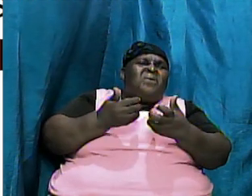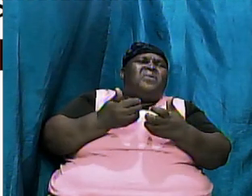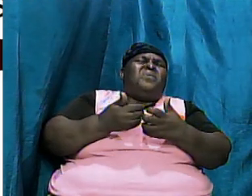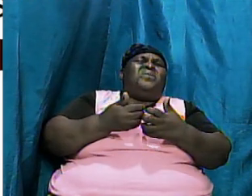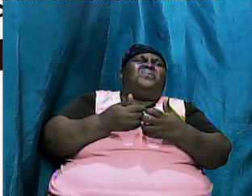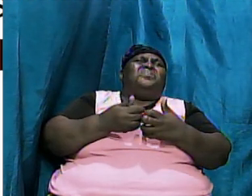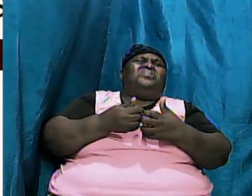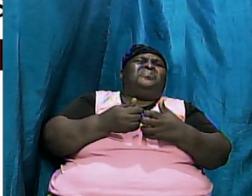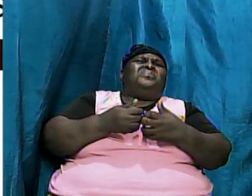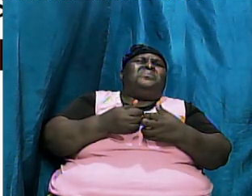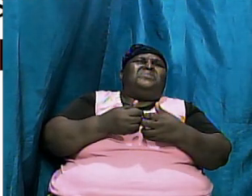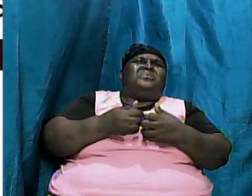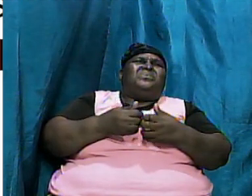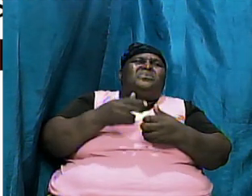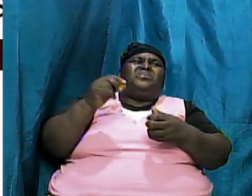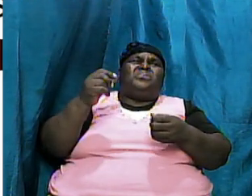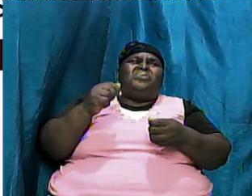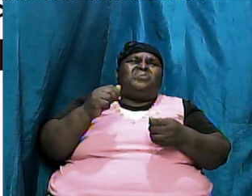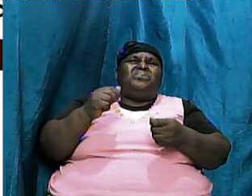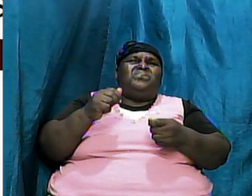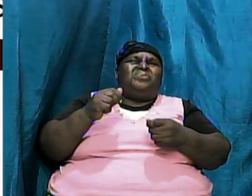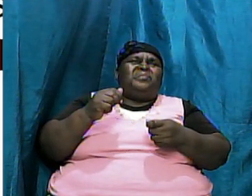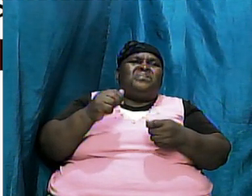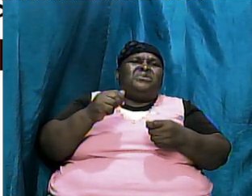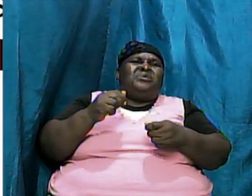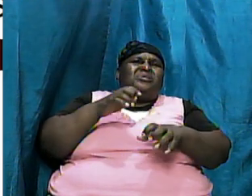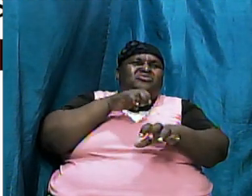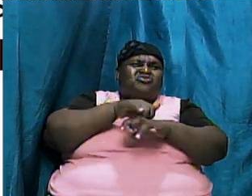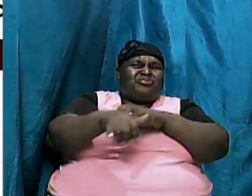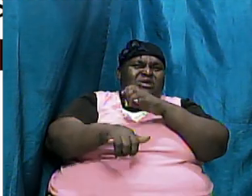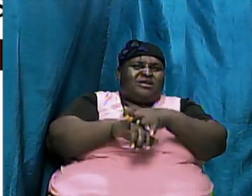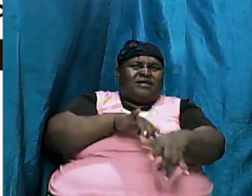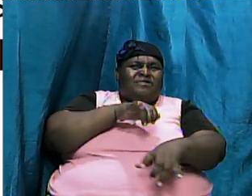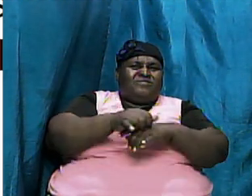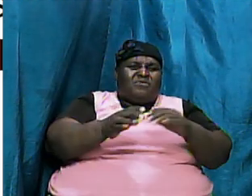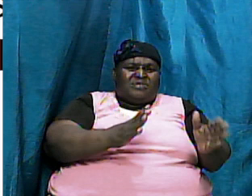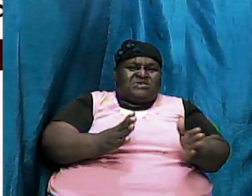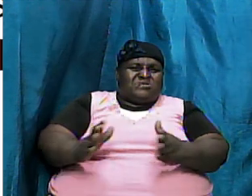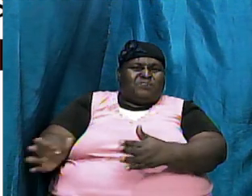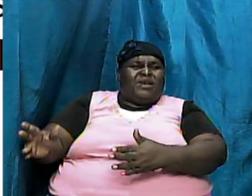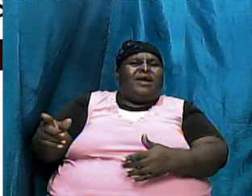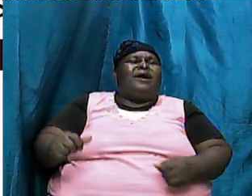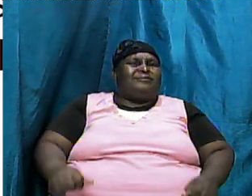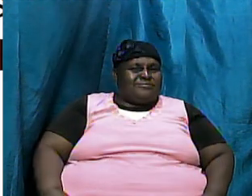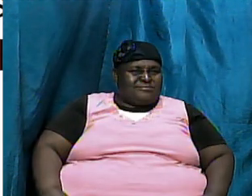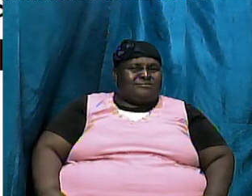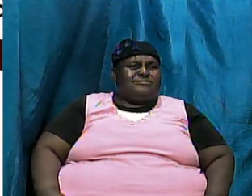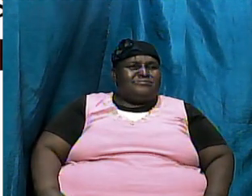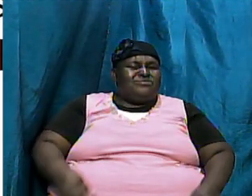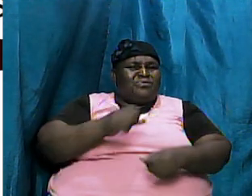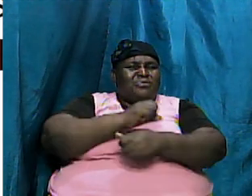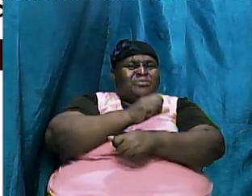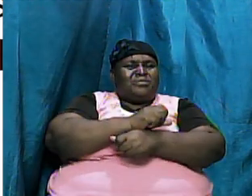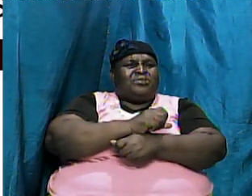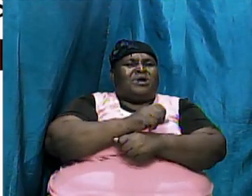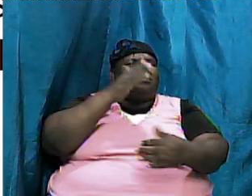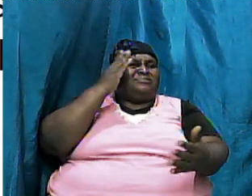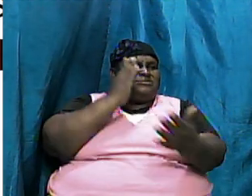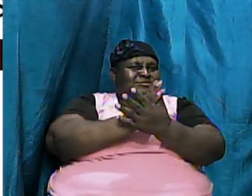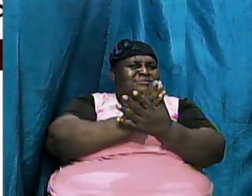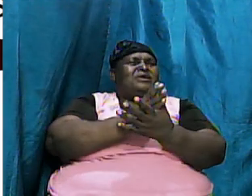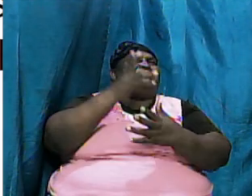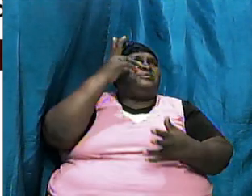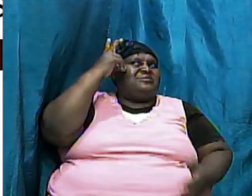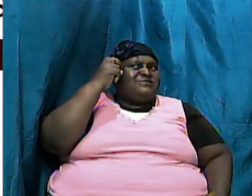and it can put us in a position to be able to retard him and to stop him in his tracks